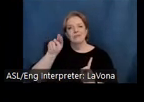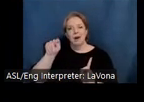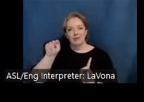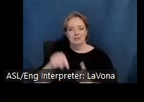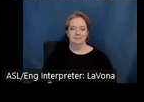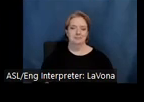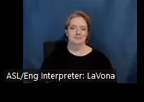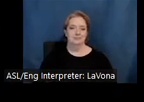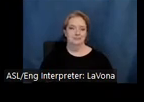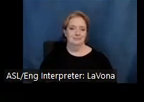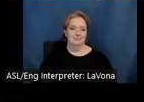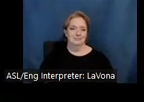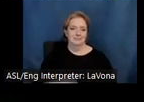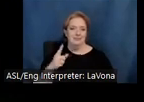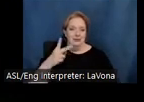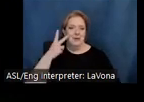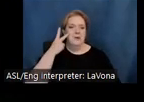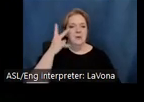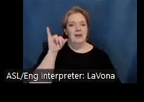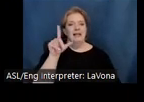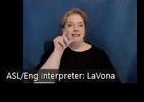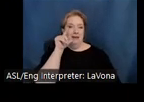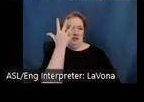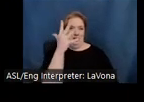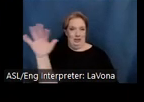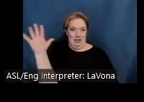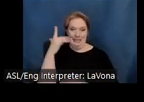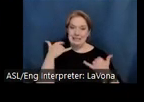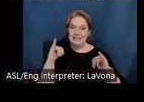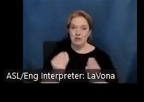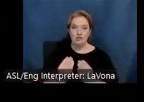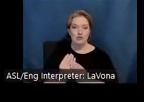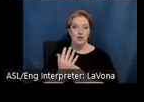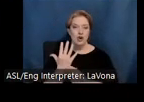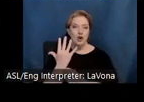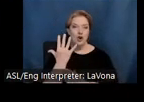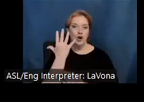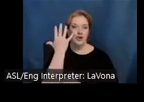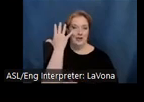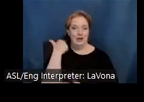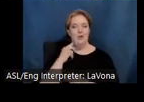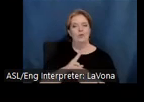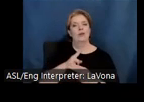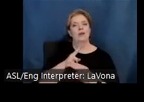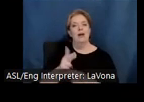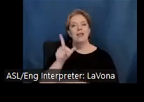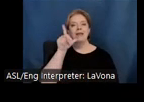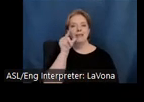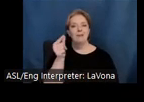Here you see the site's legacy lemon trees still growing and now part of what we call our Lemon Grove Gallery.